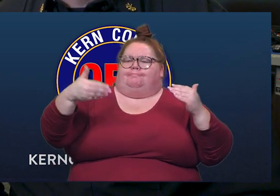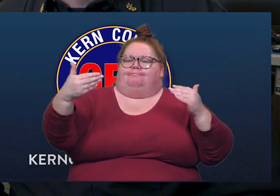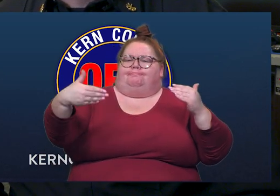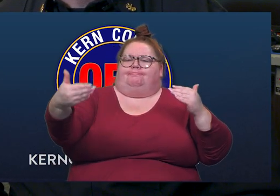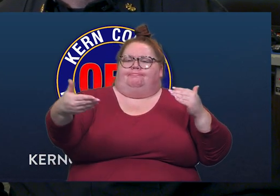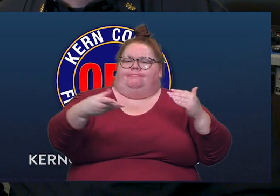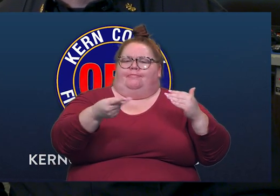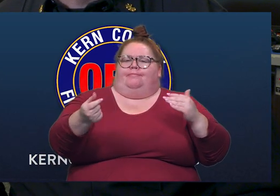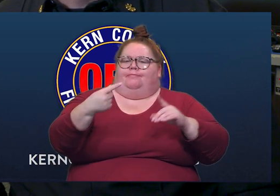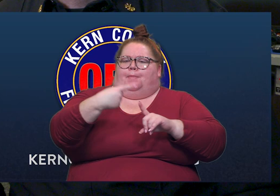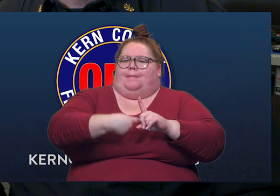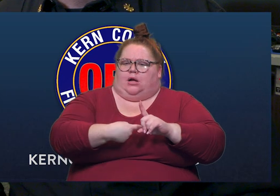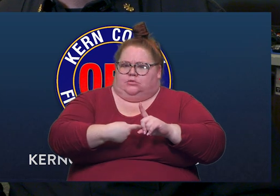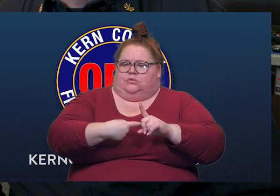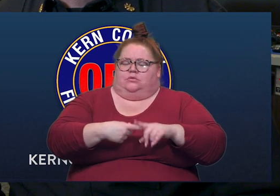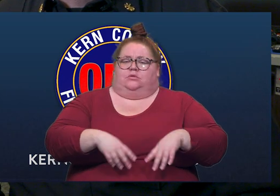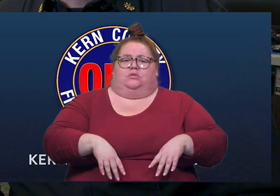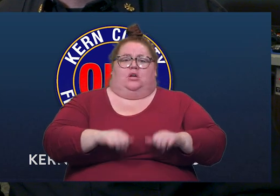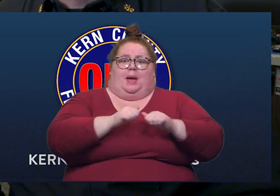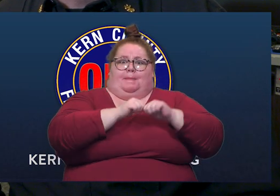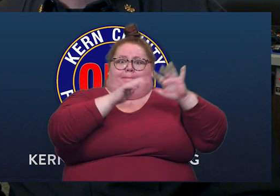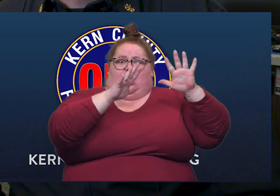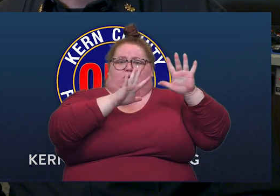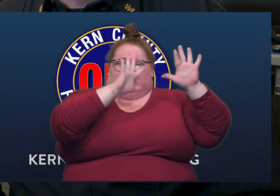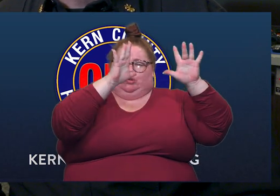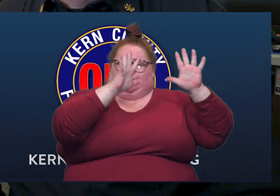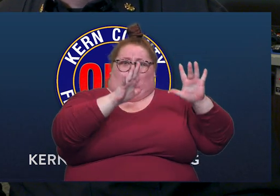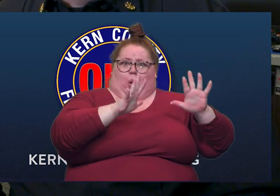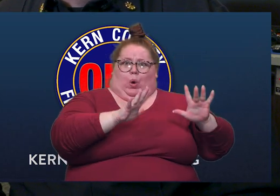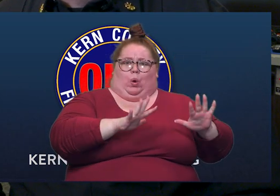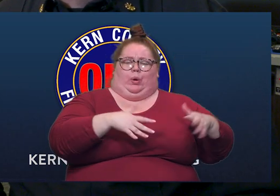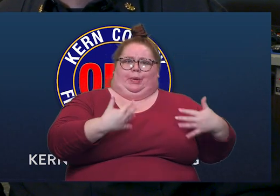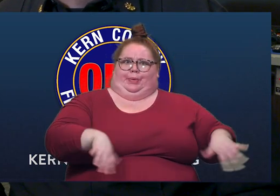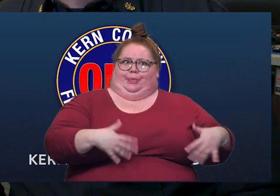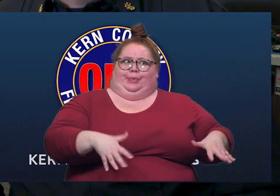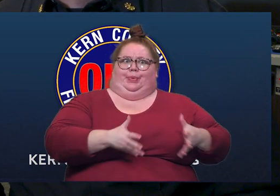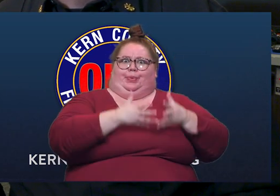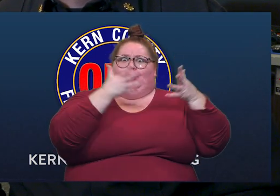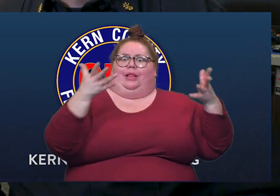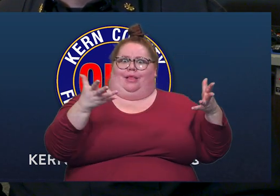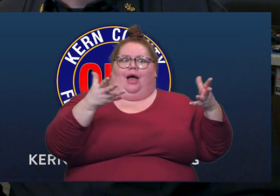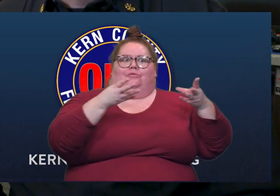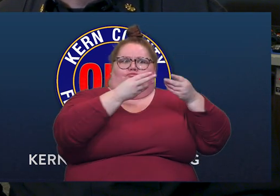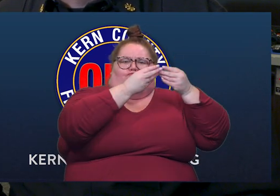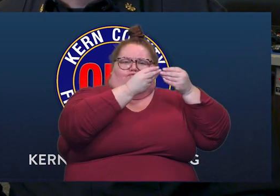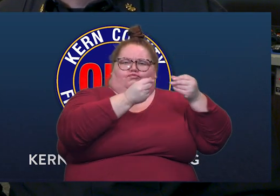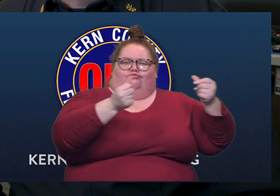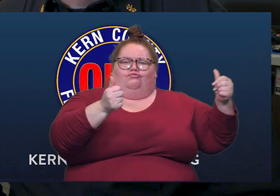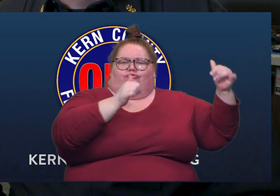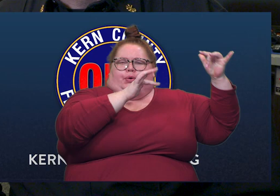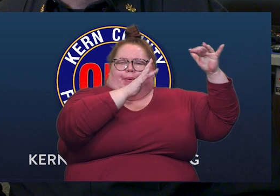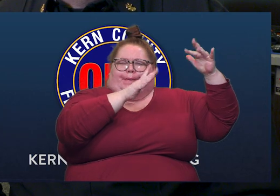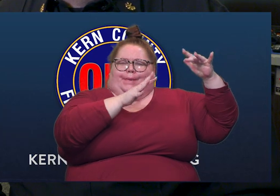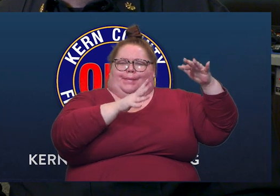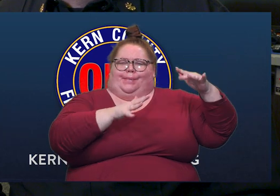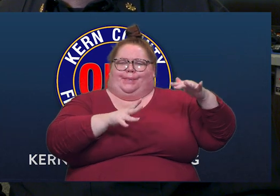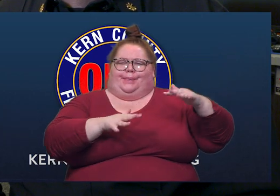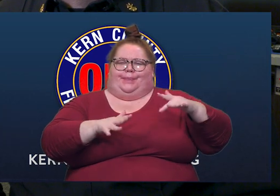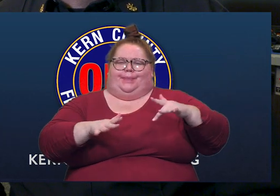as the exceptional snowfall that we've had over this winter begins to melt and comes into